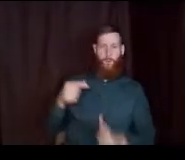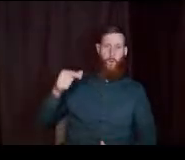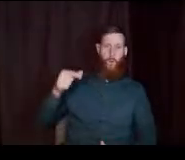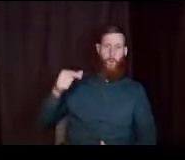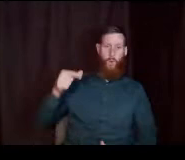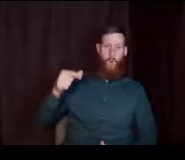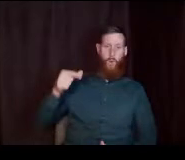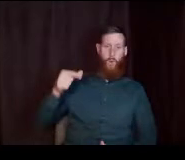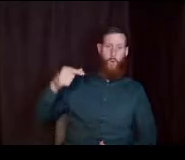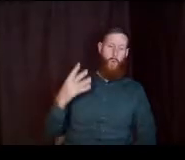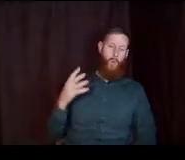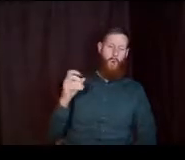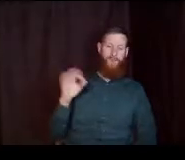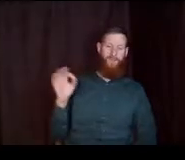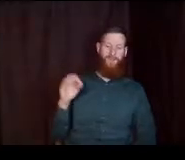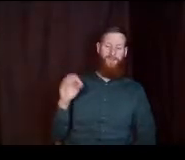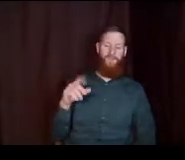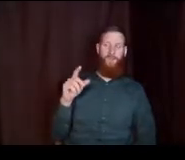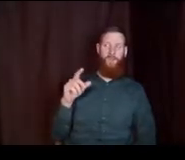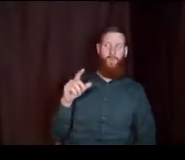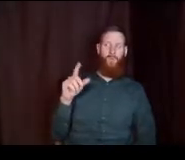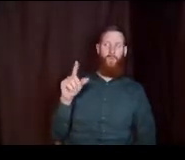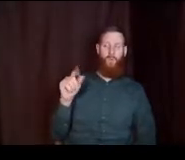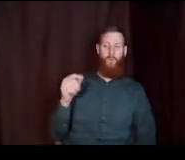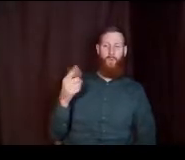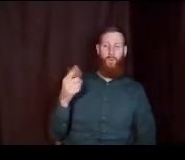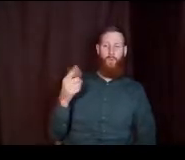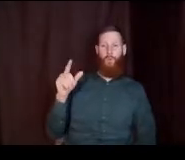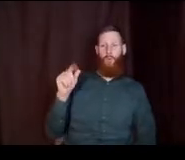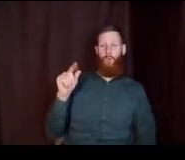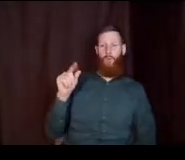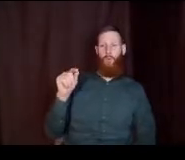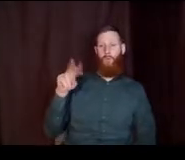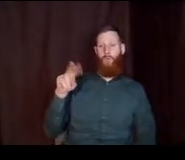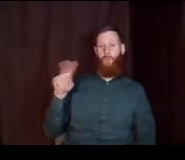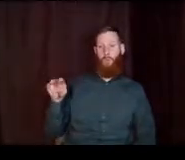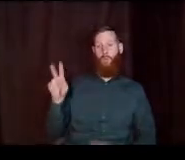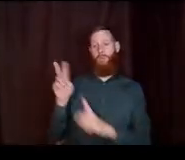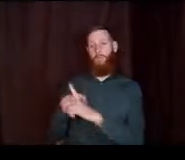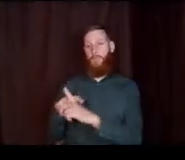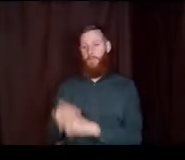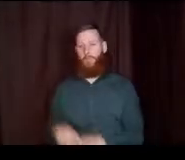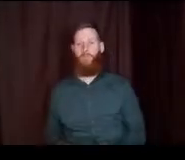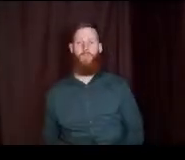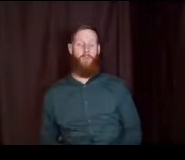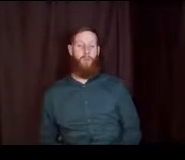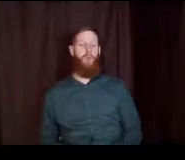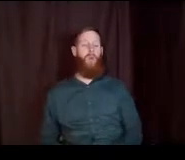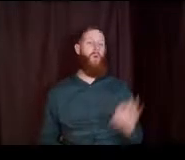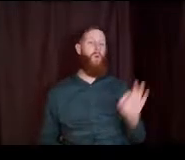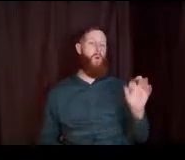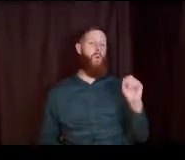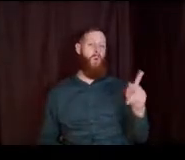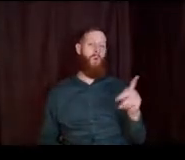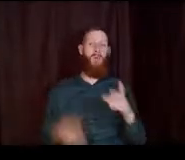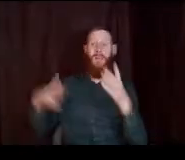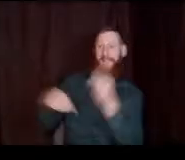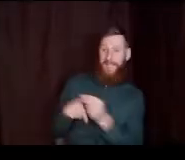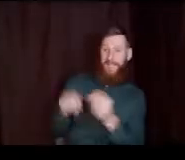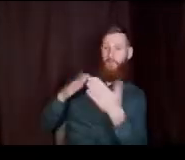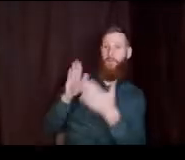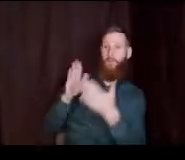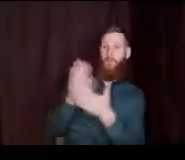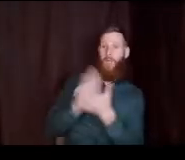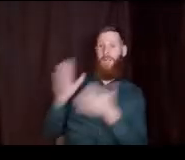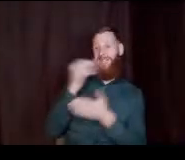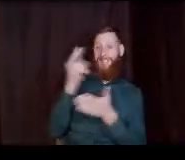the 2021 2022 application. Oh great, so they just want to add the community college. And the university